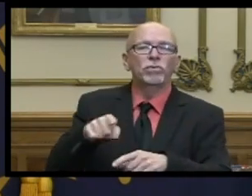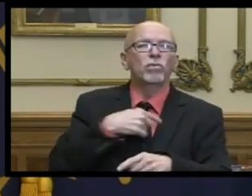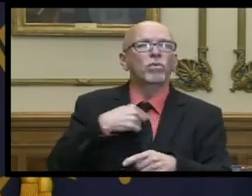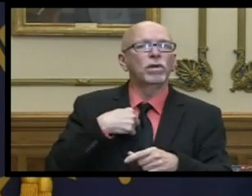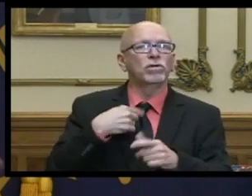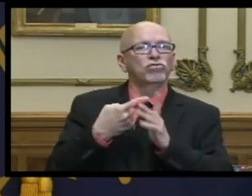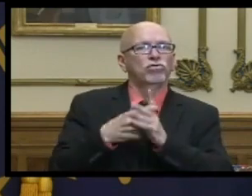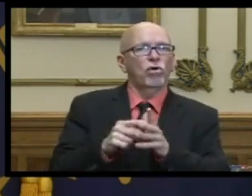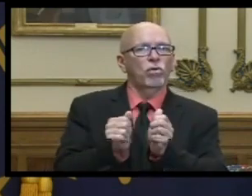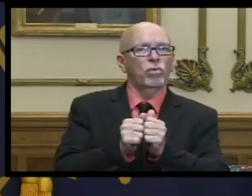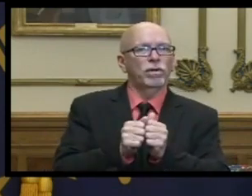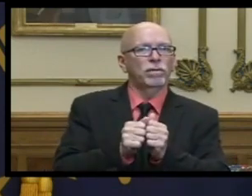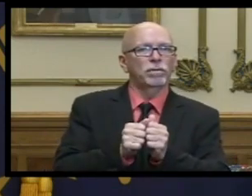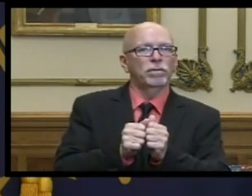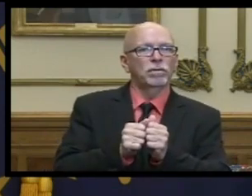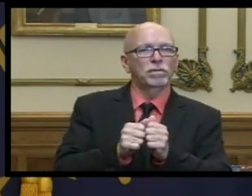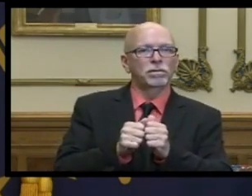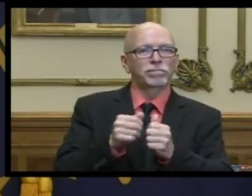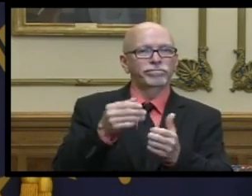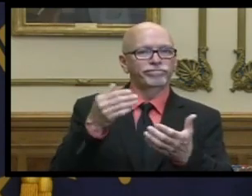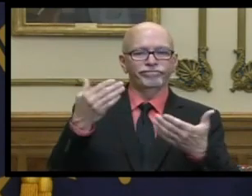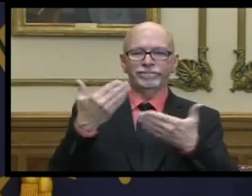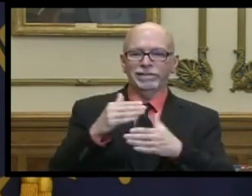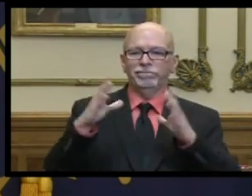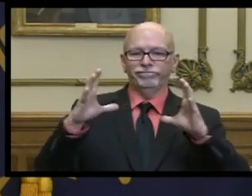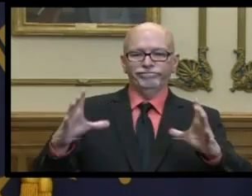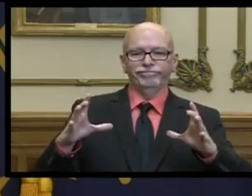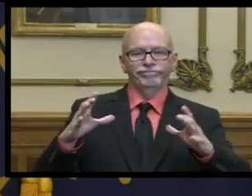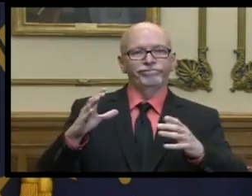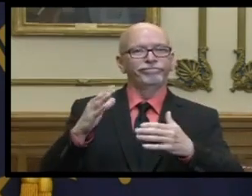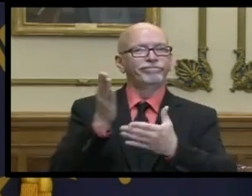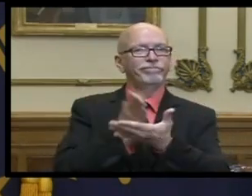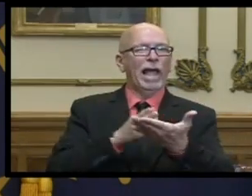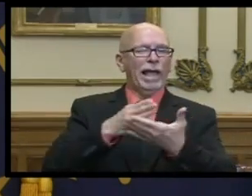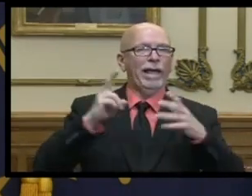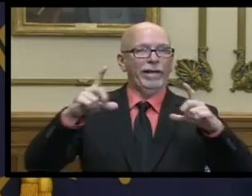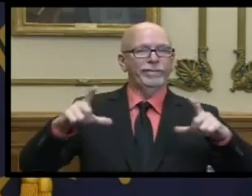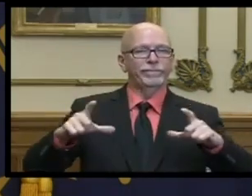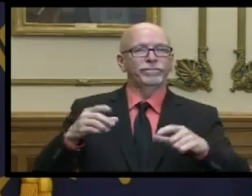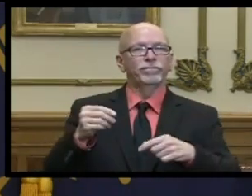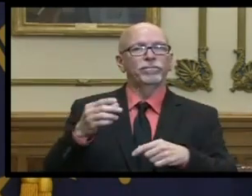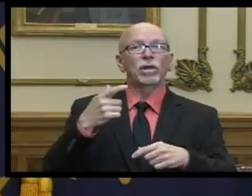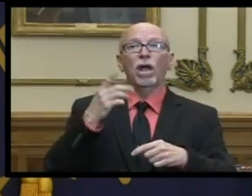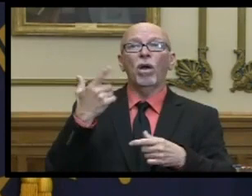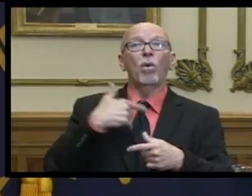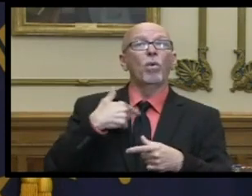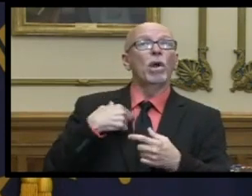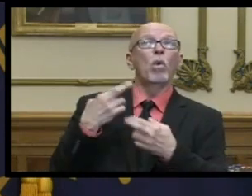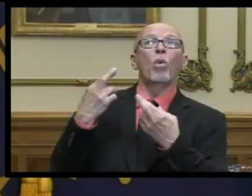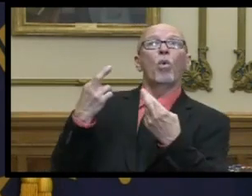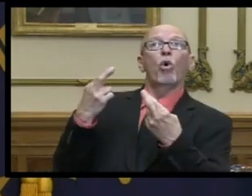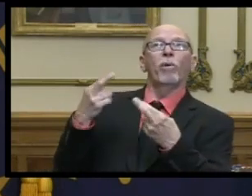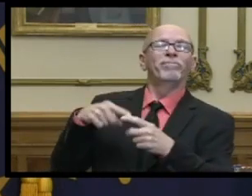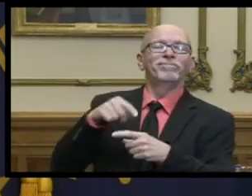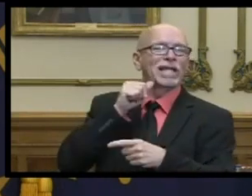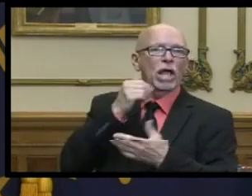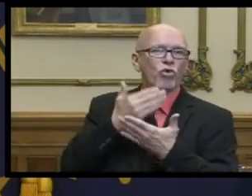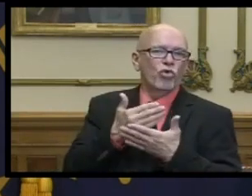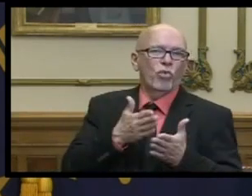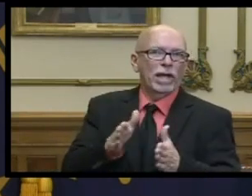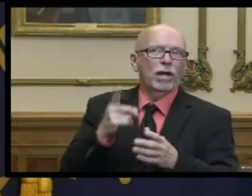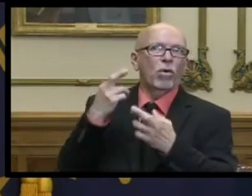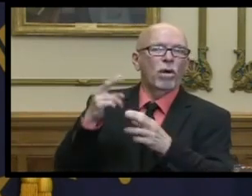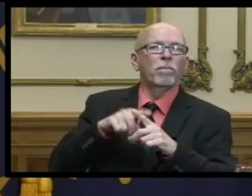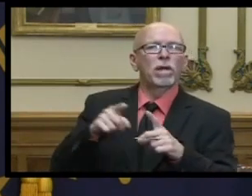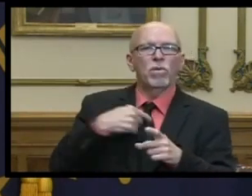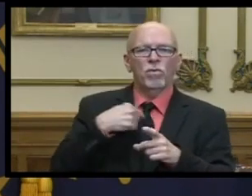we started with a pie and this chris says he's hopes not a strategy but um we are we're